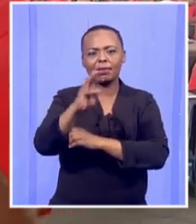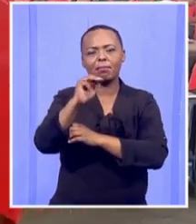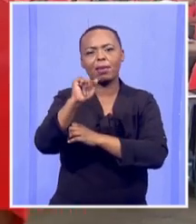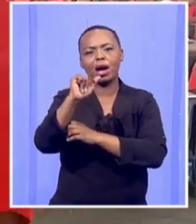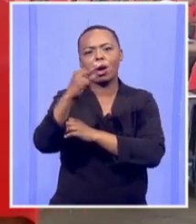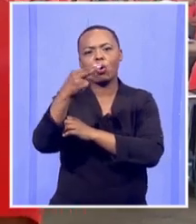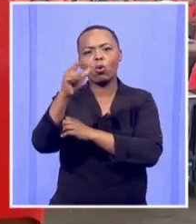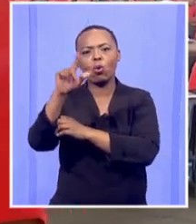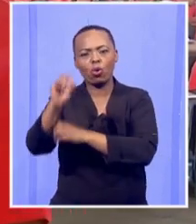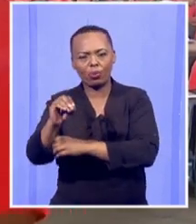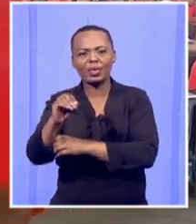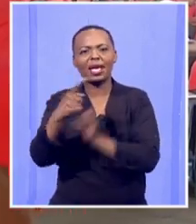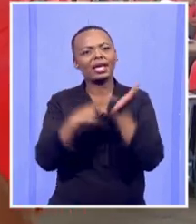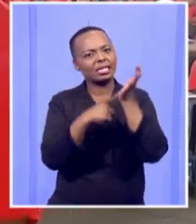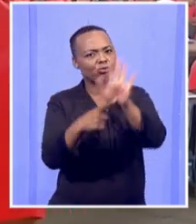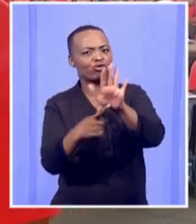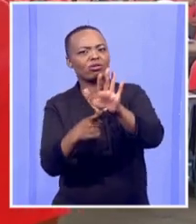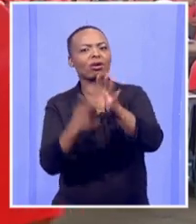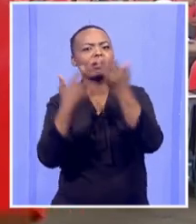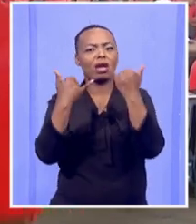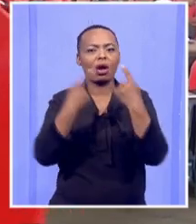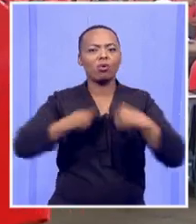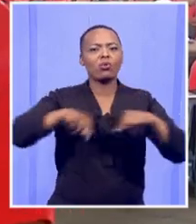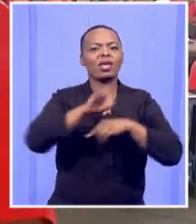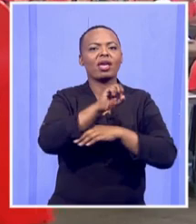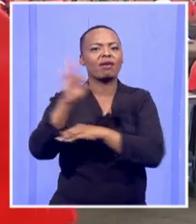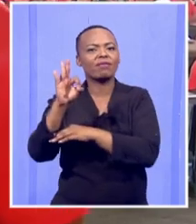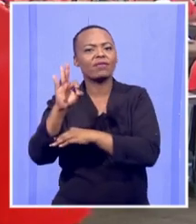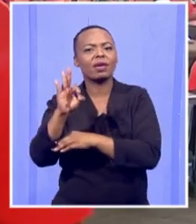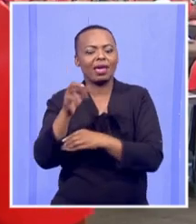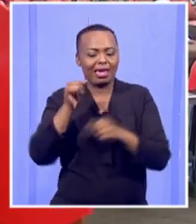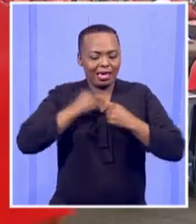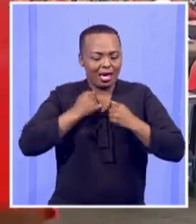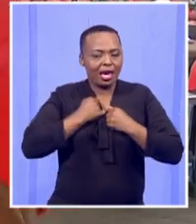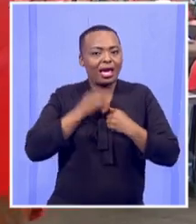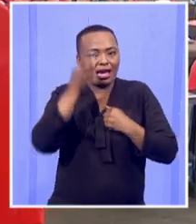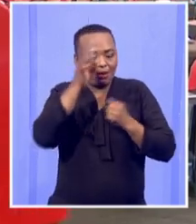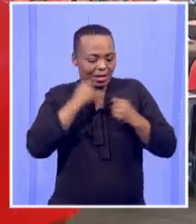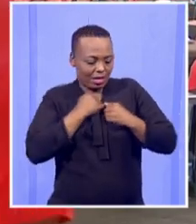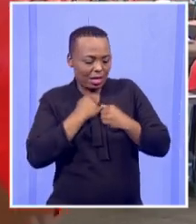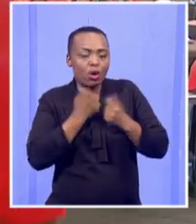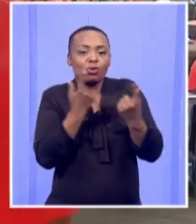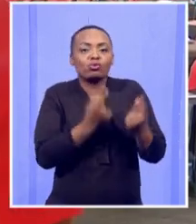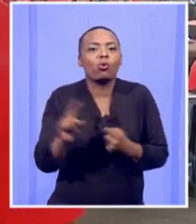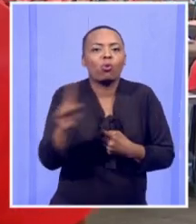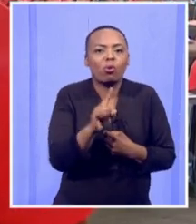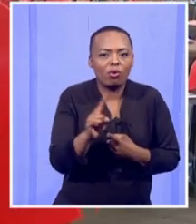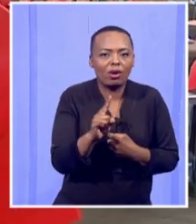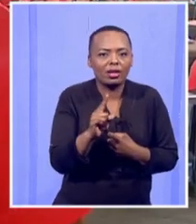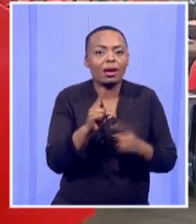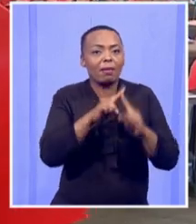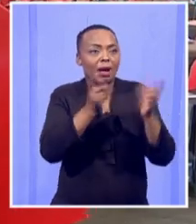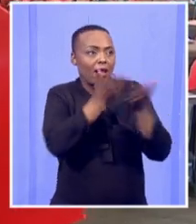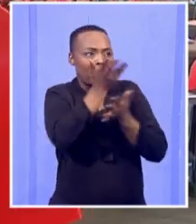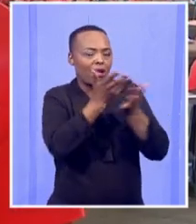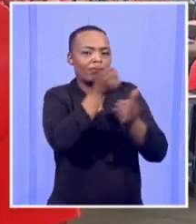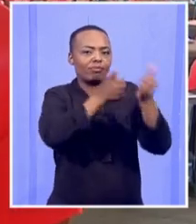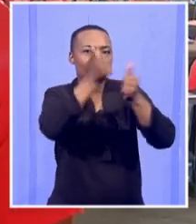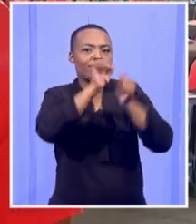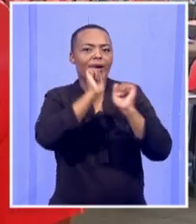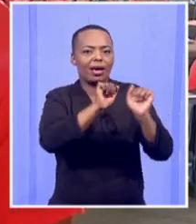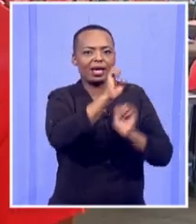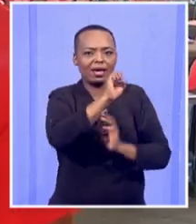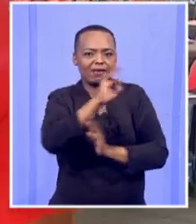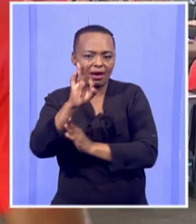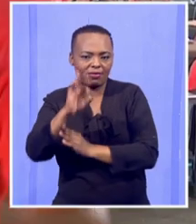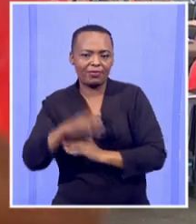and demonstrate what can we do as government of the EFF. We'll still engage the leadership of the EFF. We've given